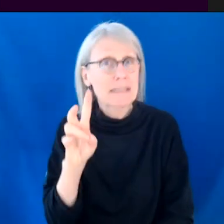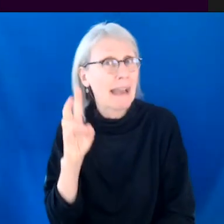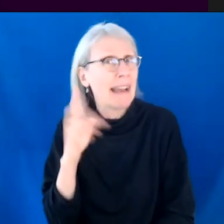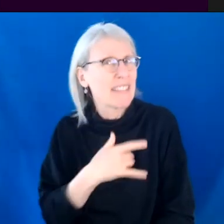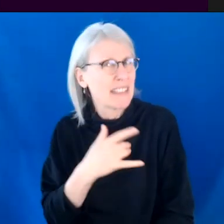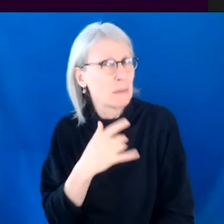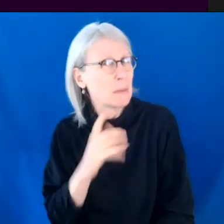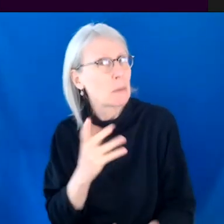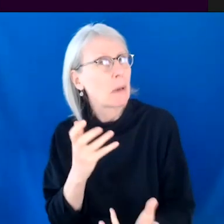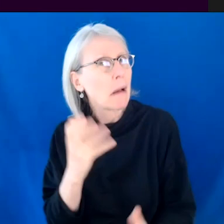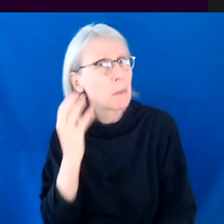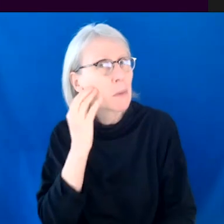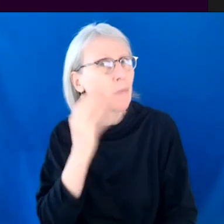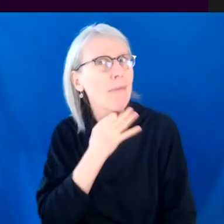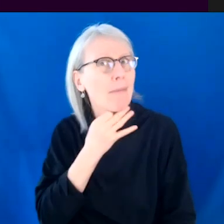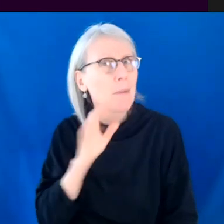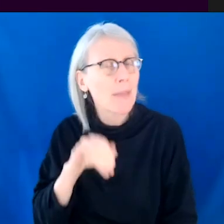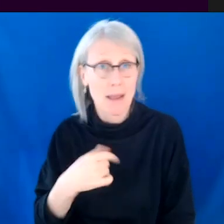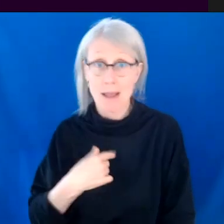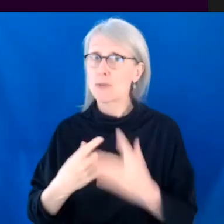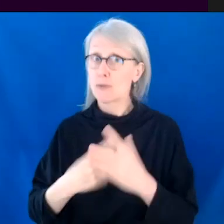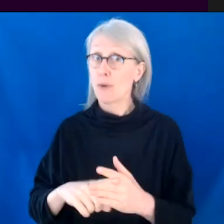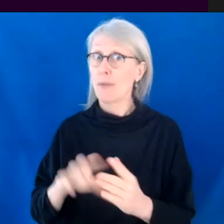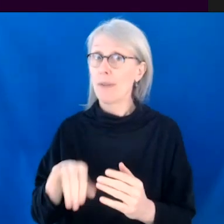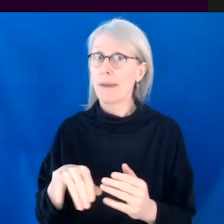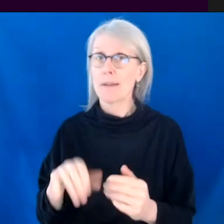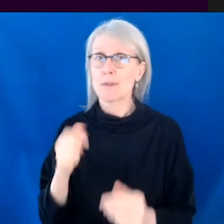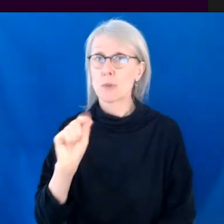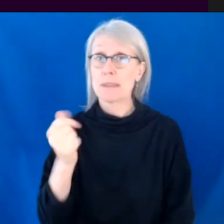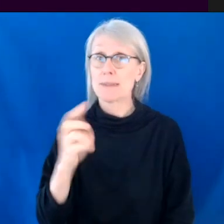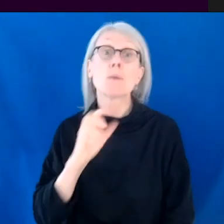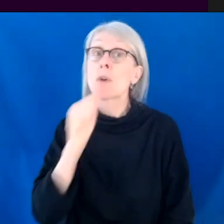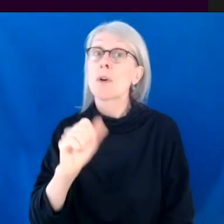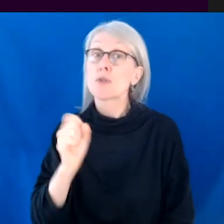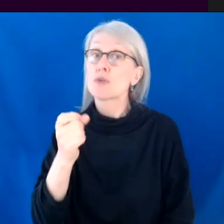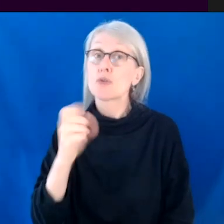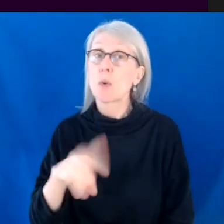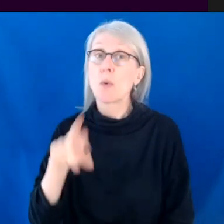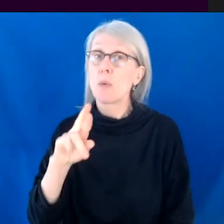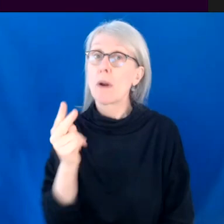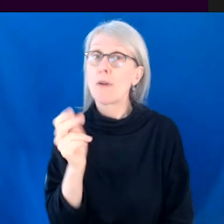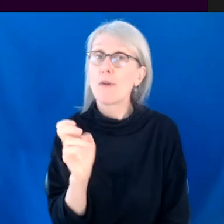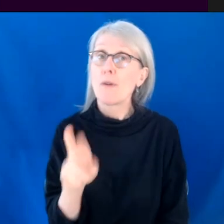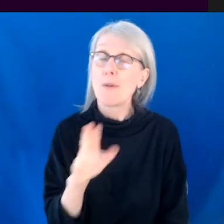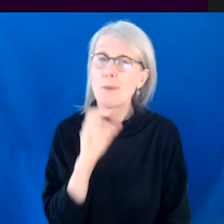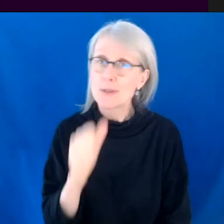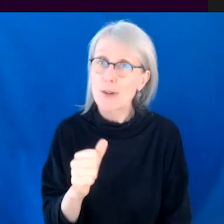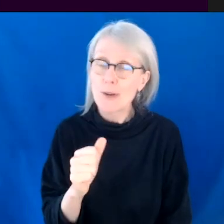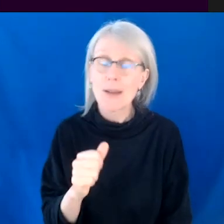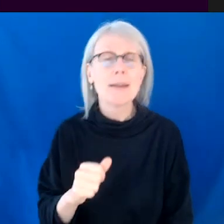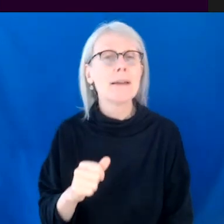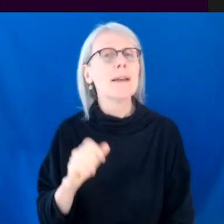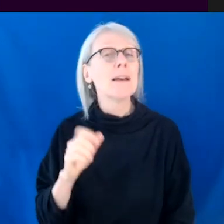was, that was when I started on it. And when I started, I was not the showrunner. Um, but it was like,